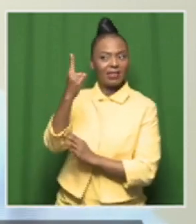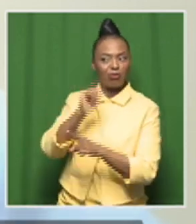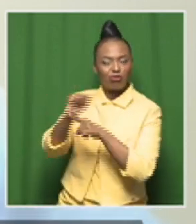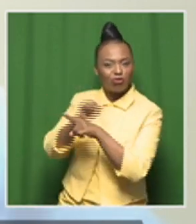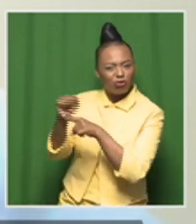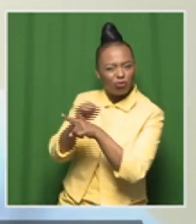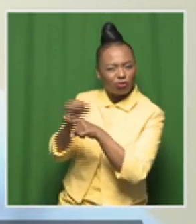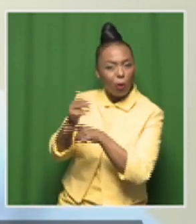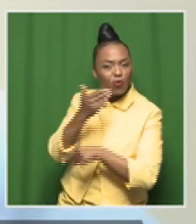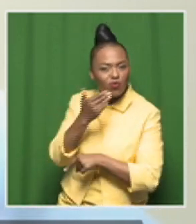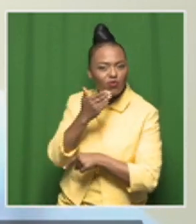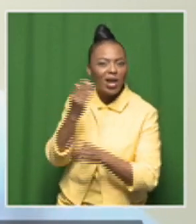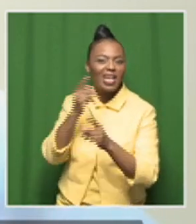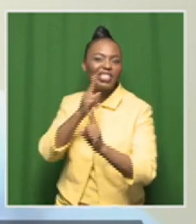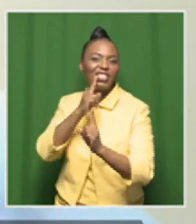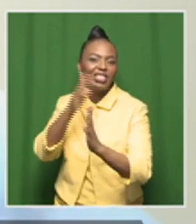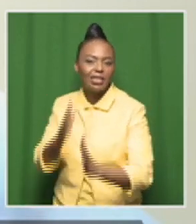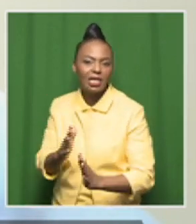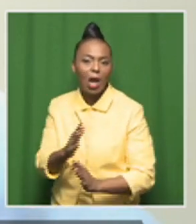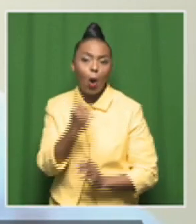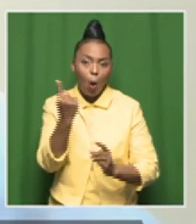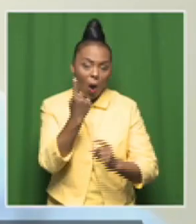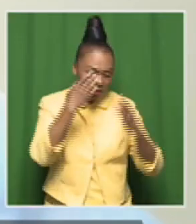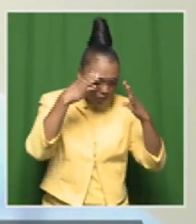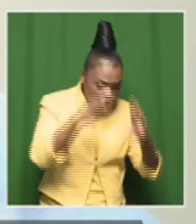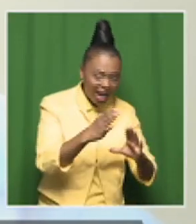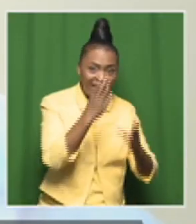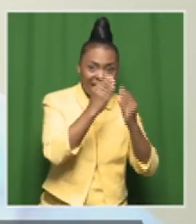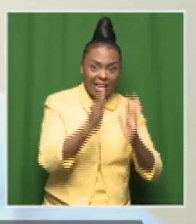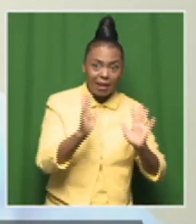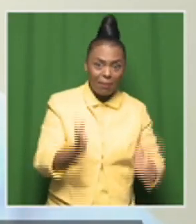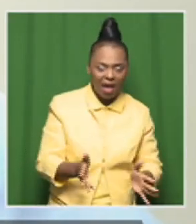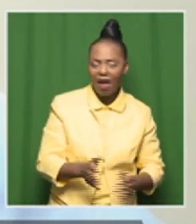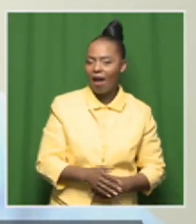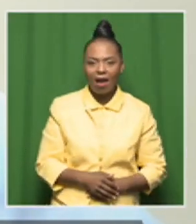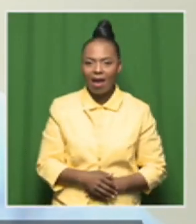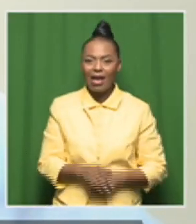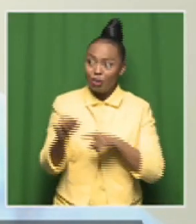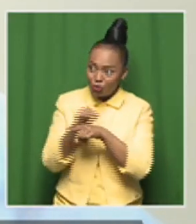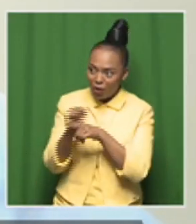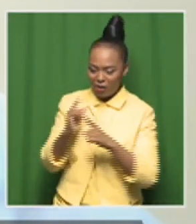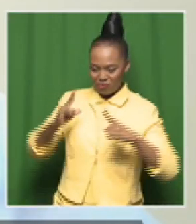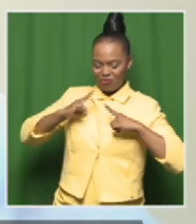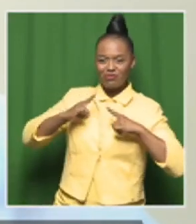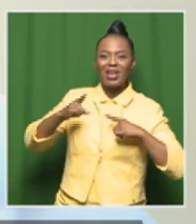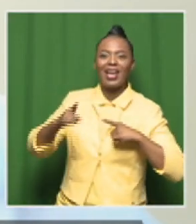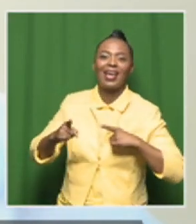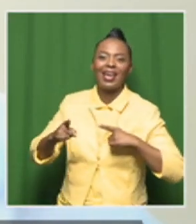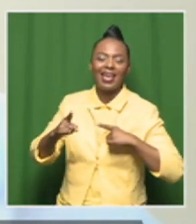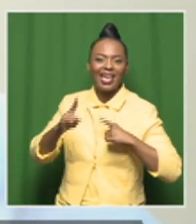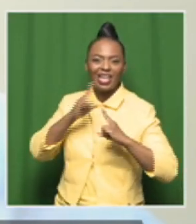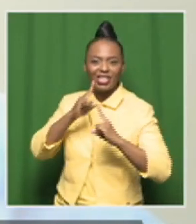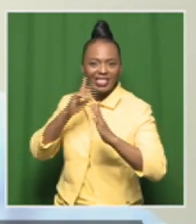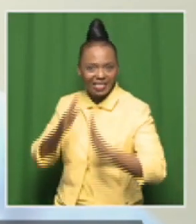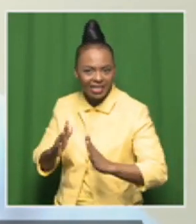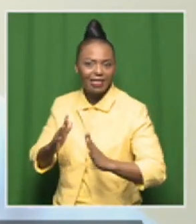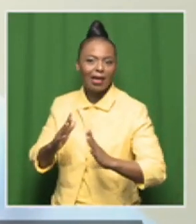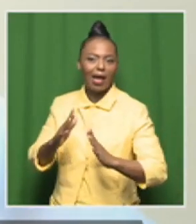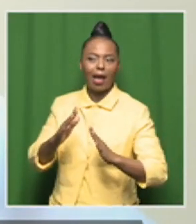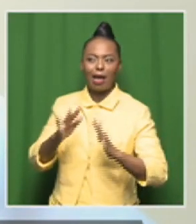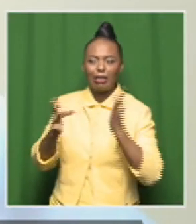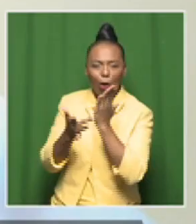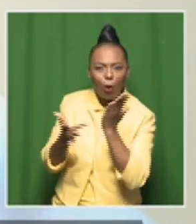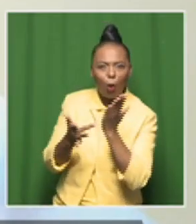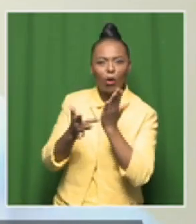just the learners. And that means addressing teacher training, addressing teacher comfort with digital technology,